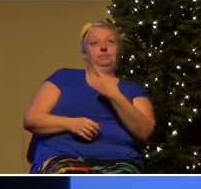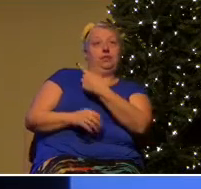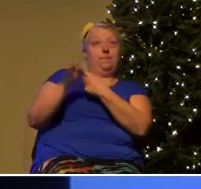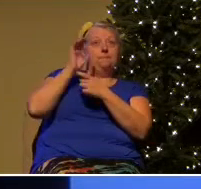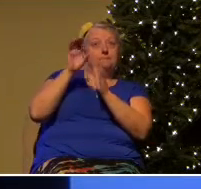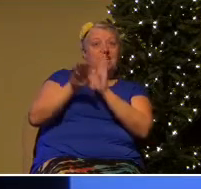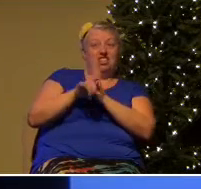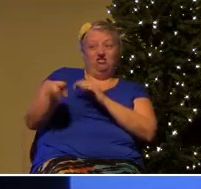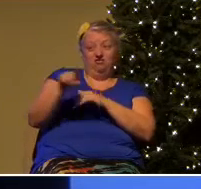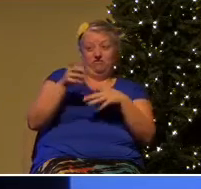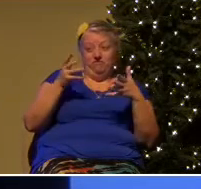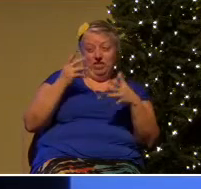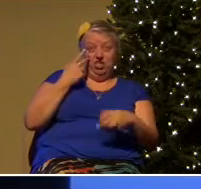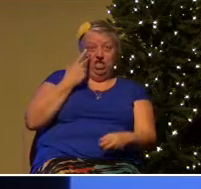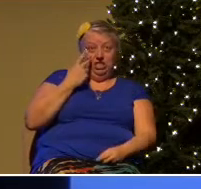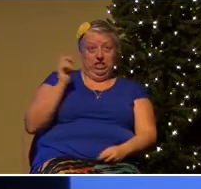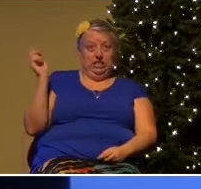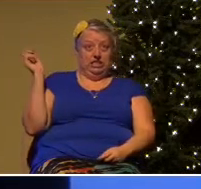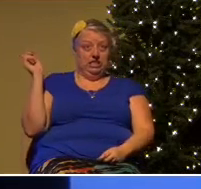Goldman.